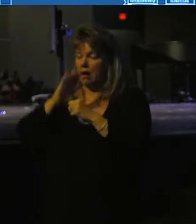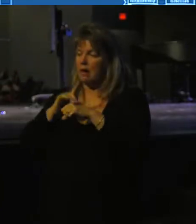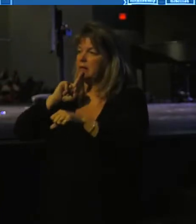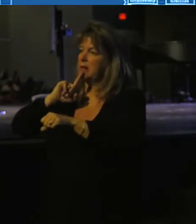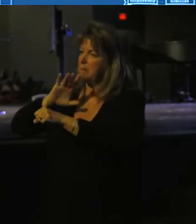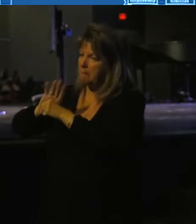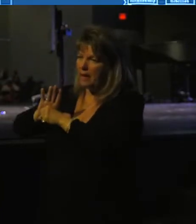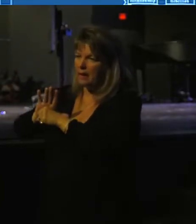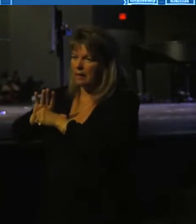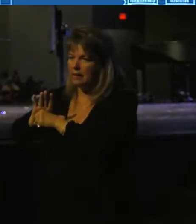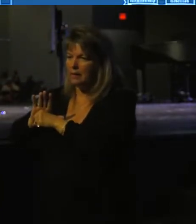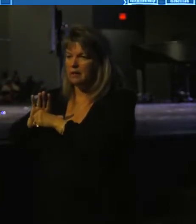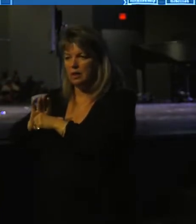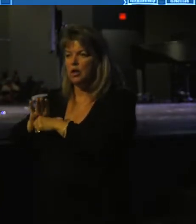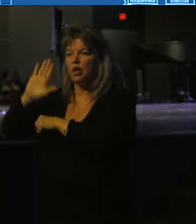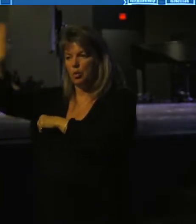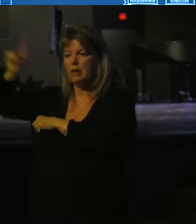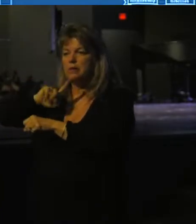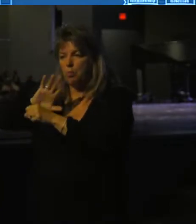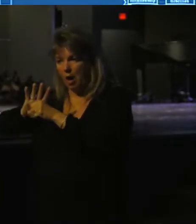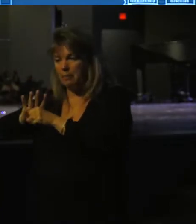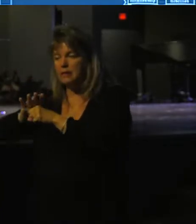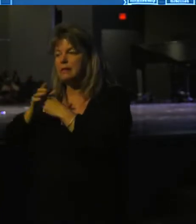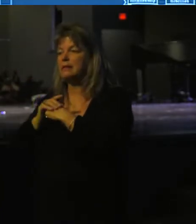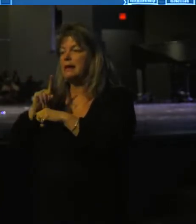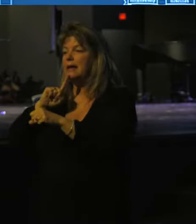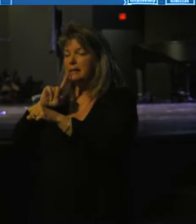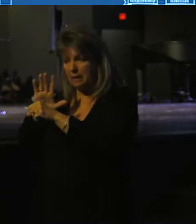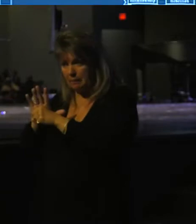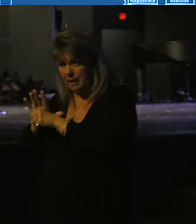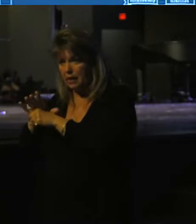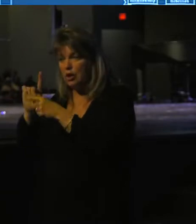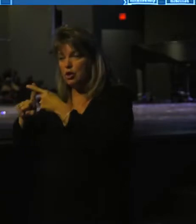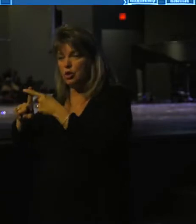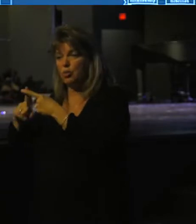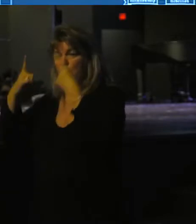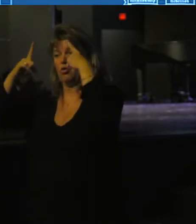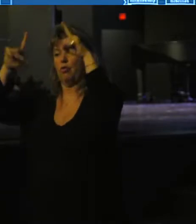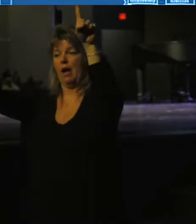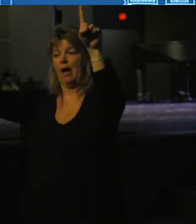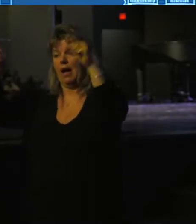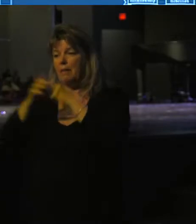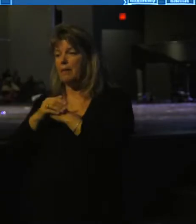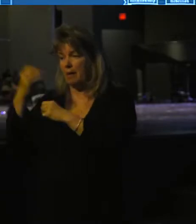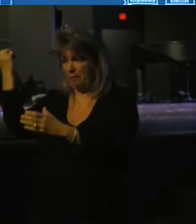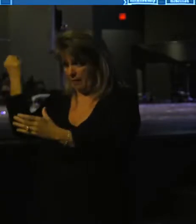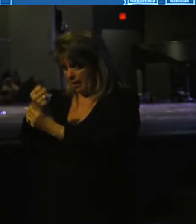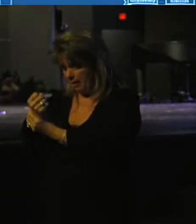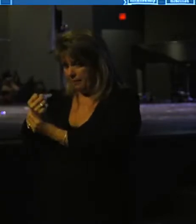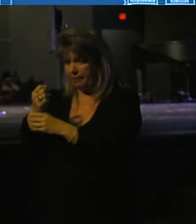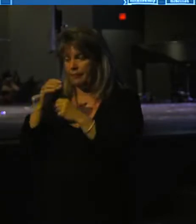committed to his promises. He is committed to the triumph of Abraham.